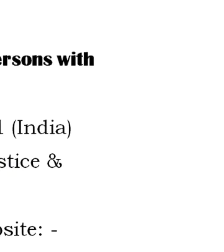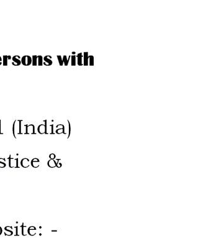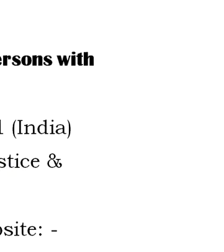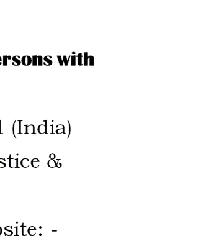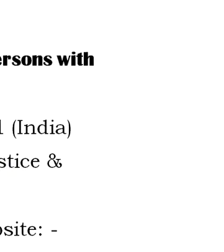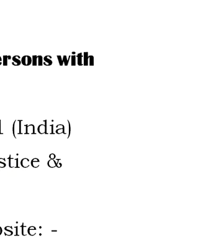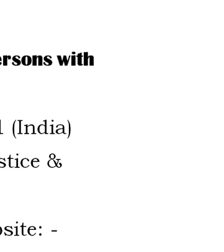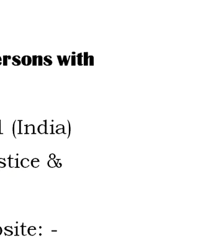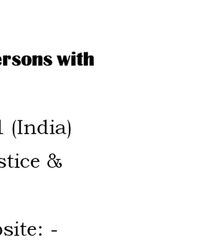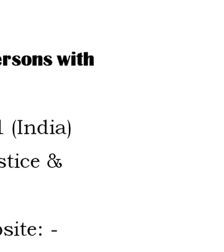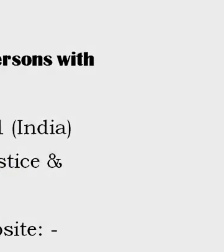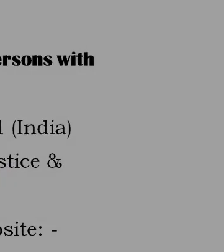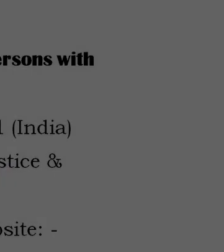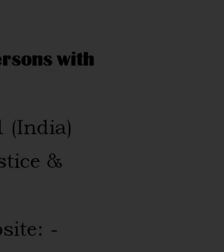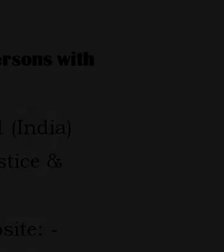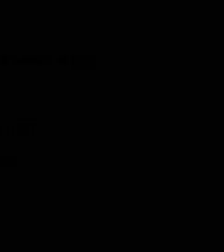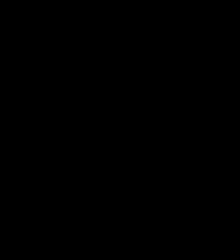What will when